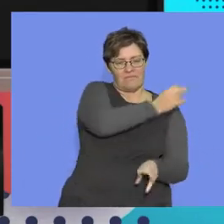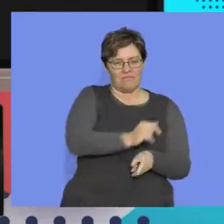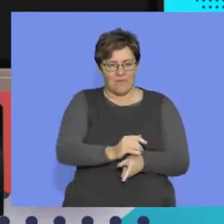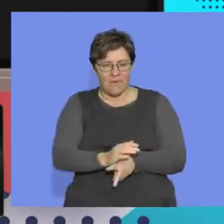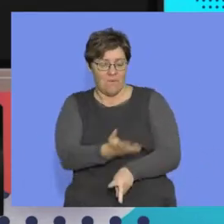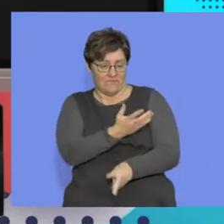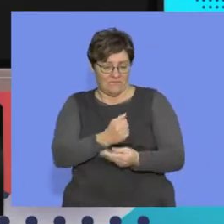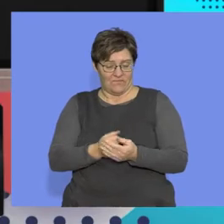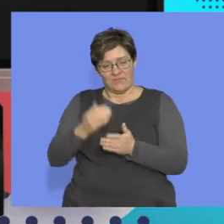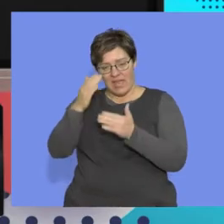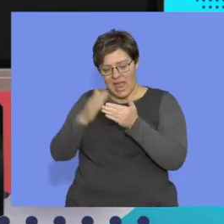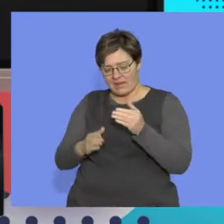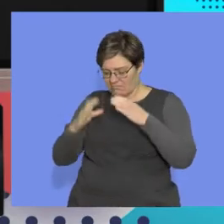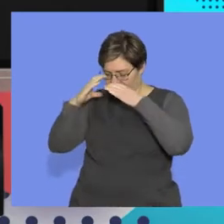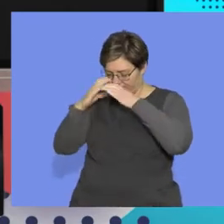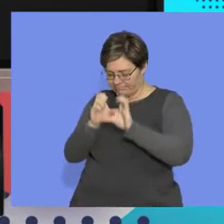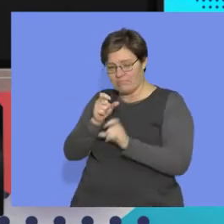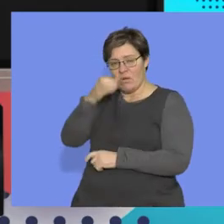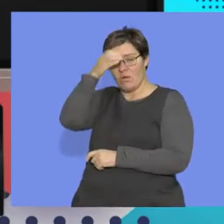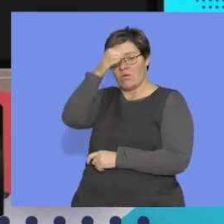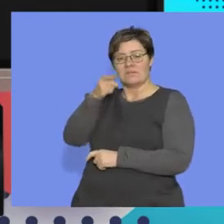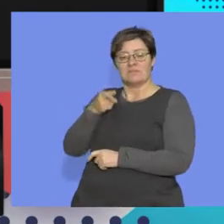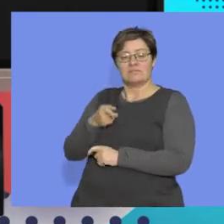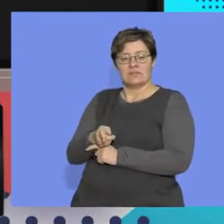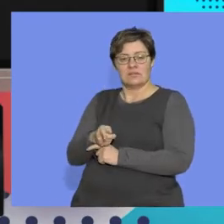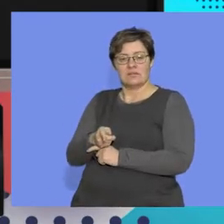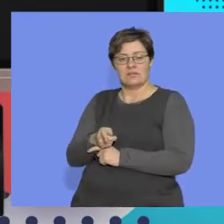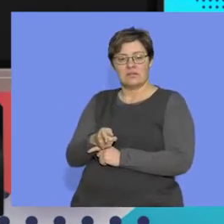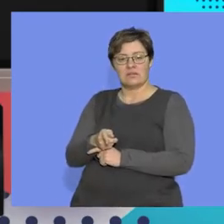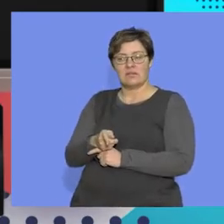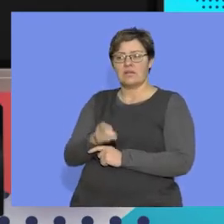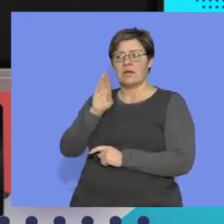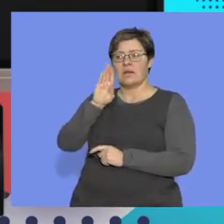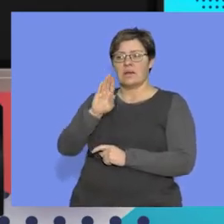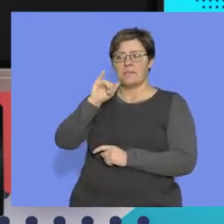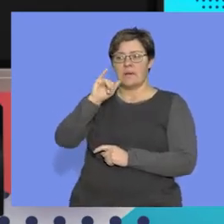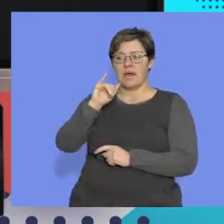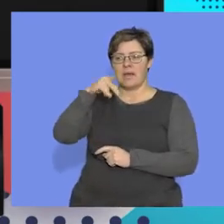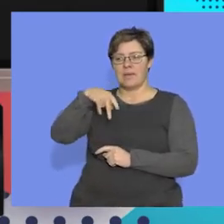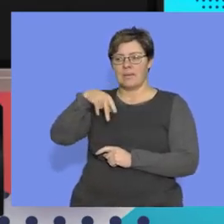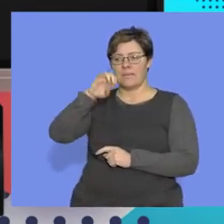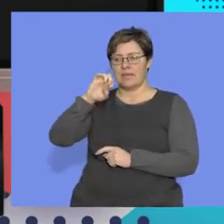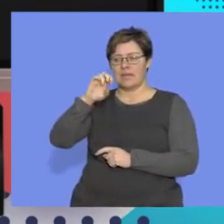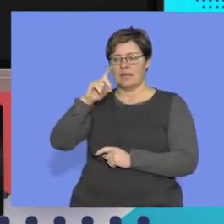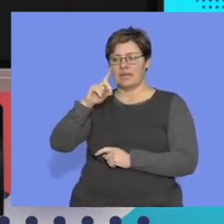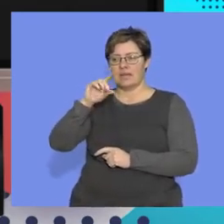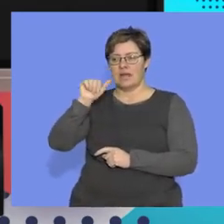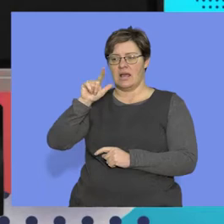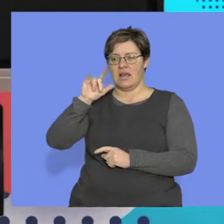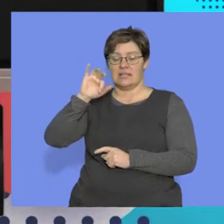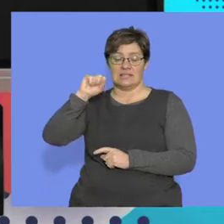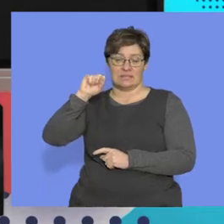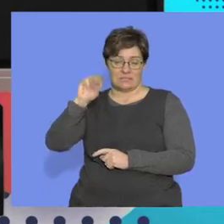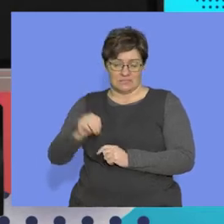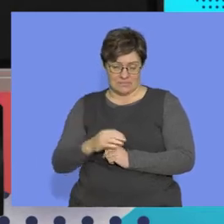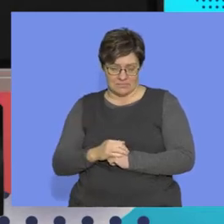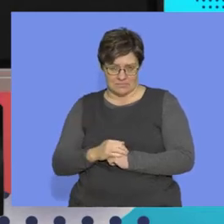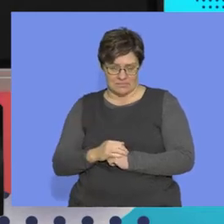individuals. So at the end, we looked at this concept of bipedalism. So what do you think one of the